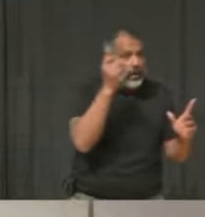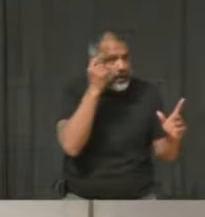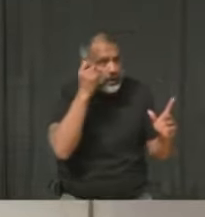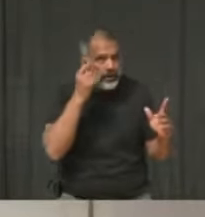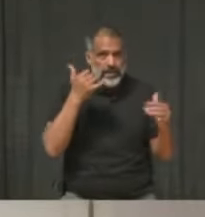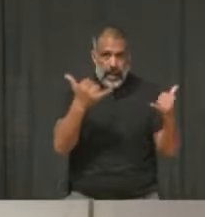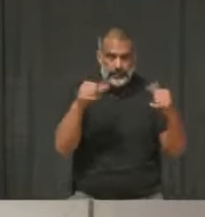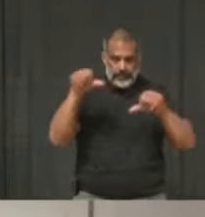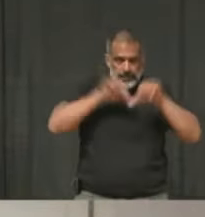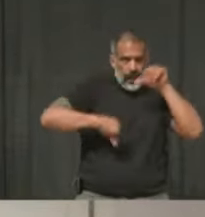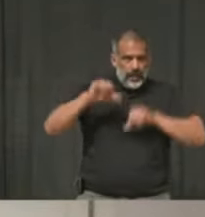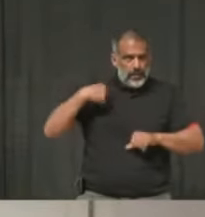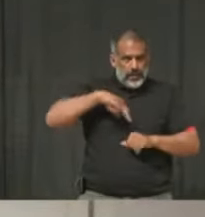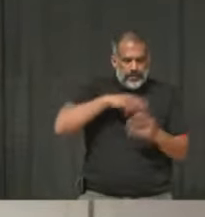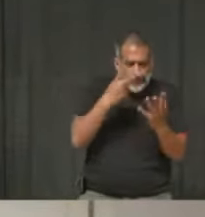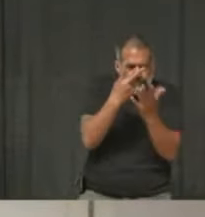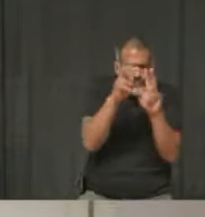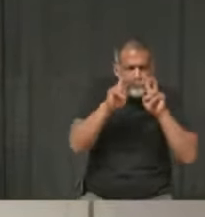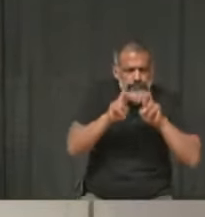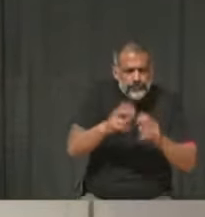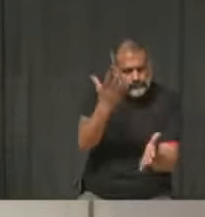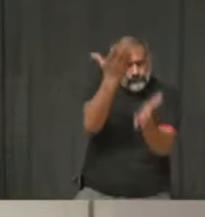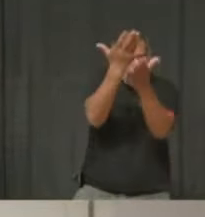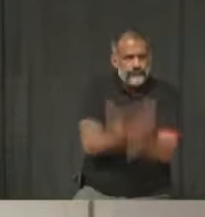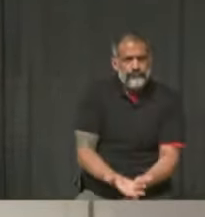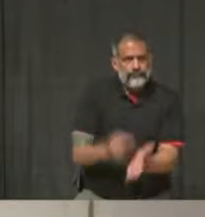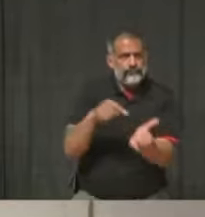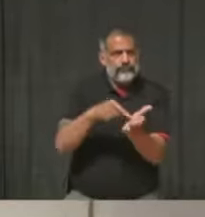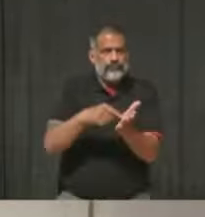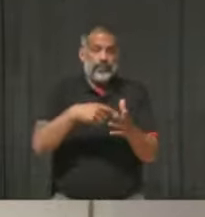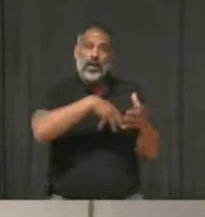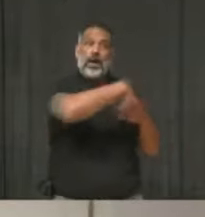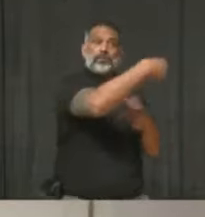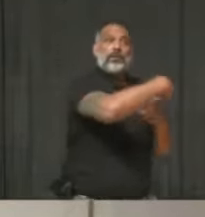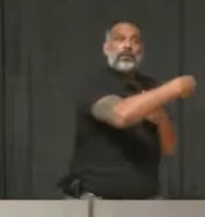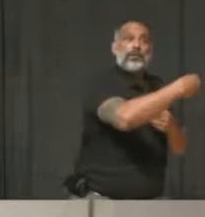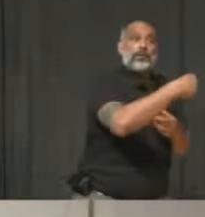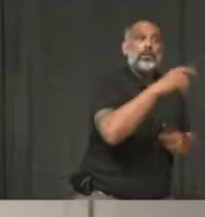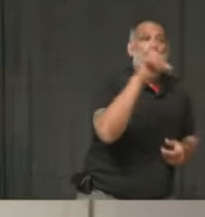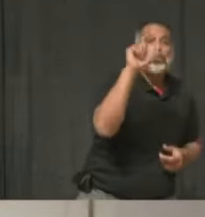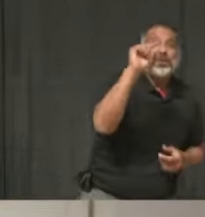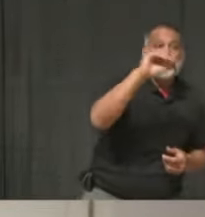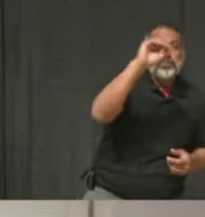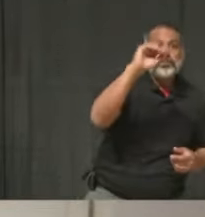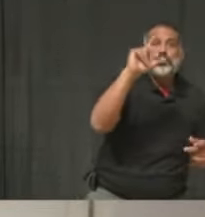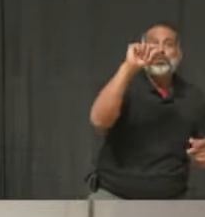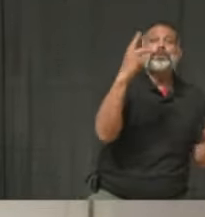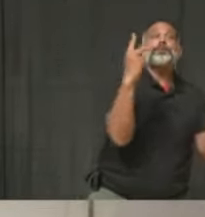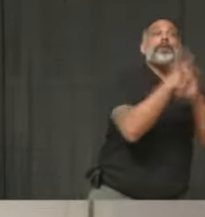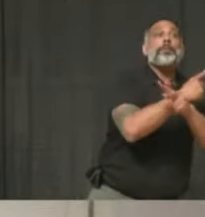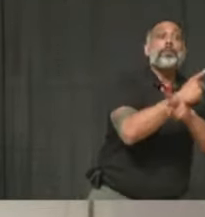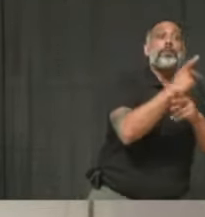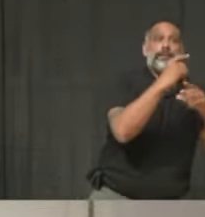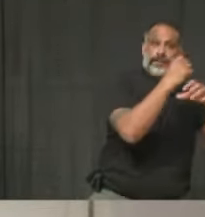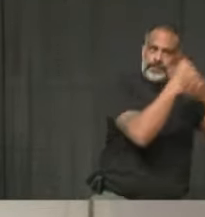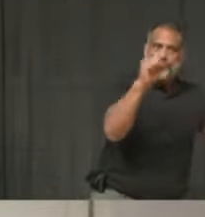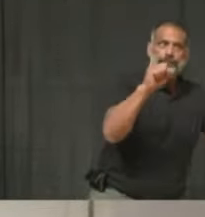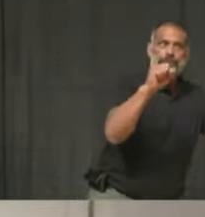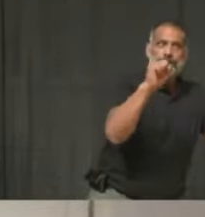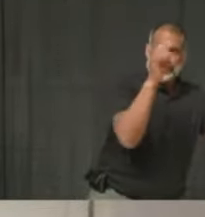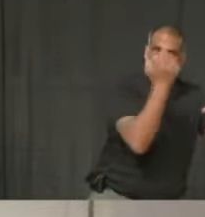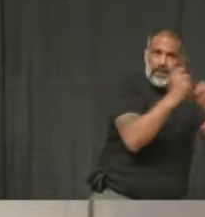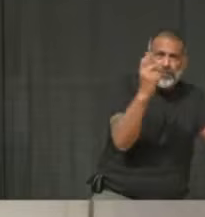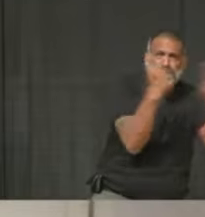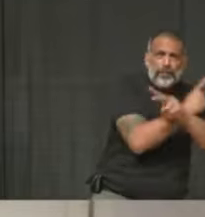probably about 20 times safer to be outdoors than to be indoors. What this means is that if we